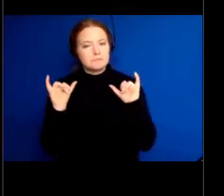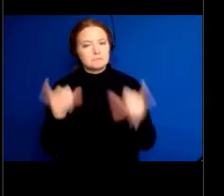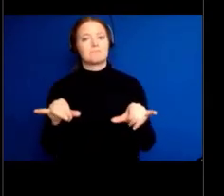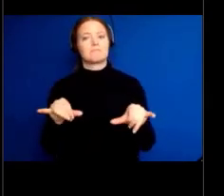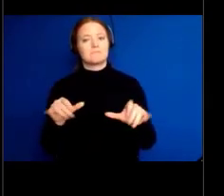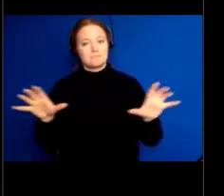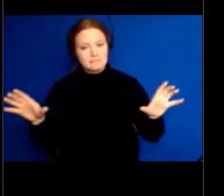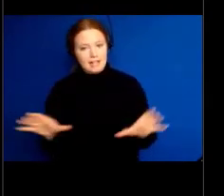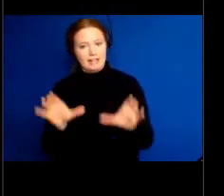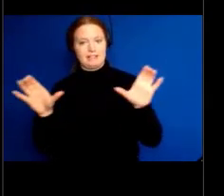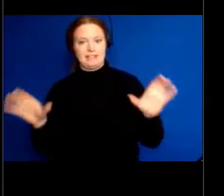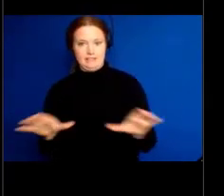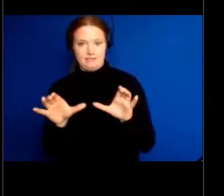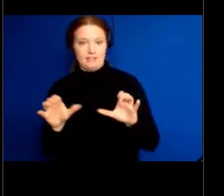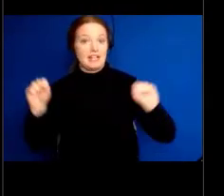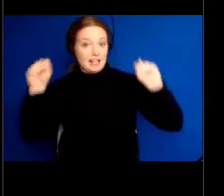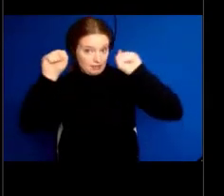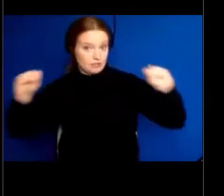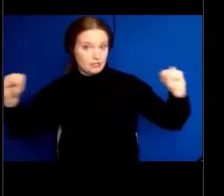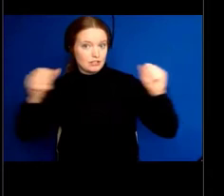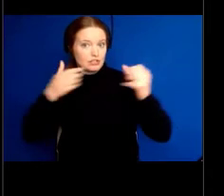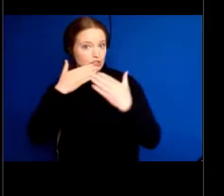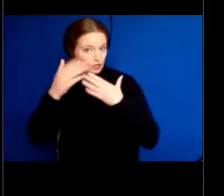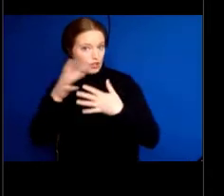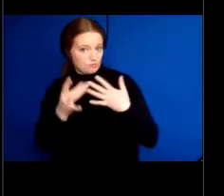exercise your brain. And then last slide.